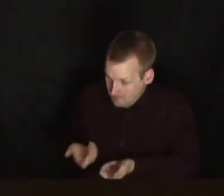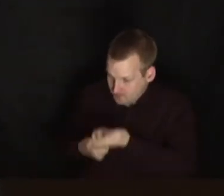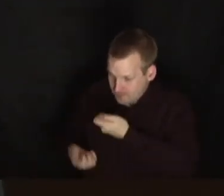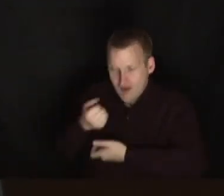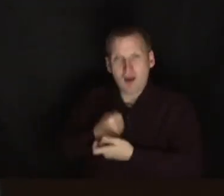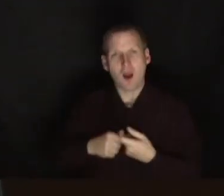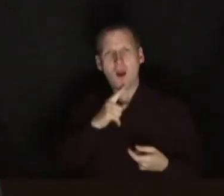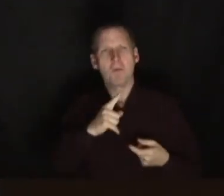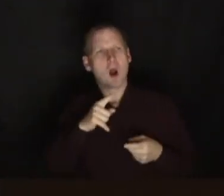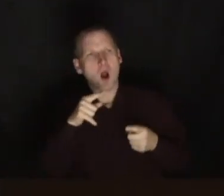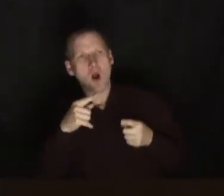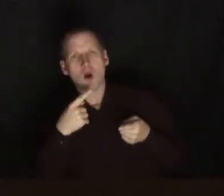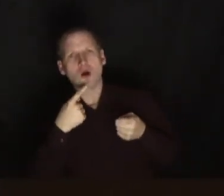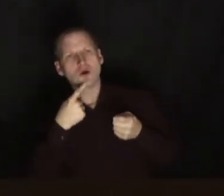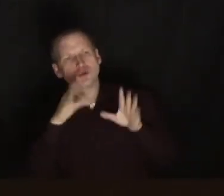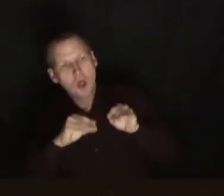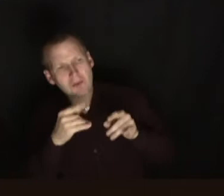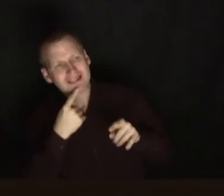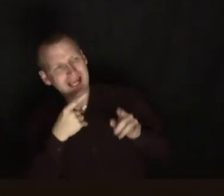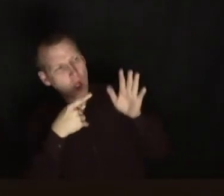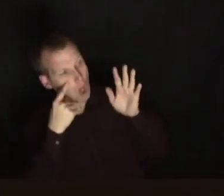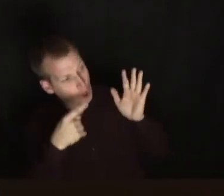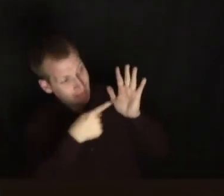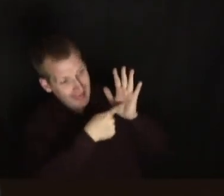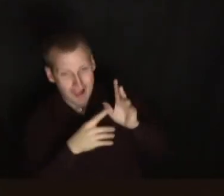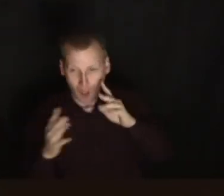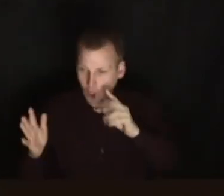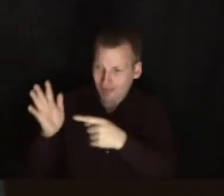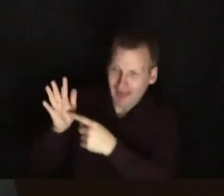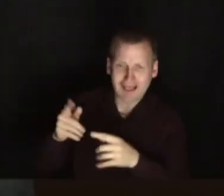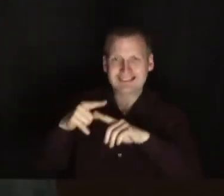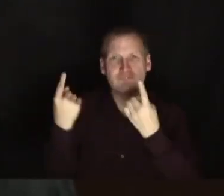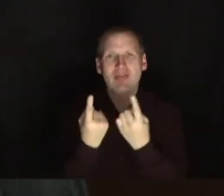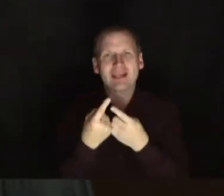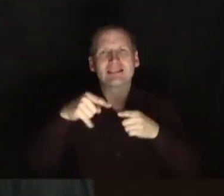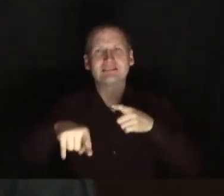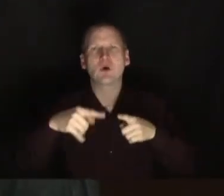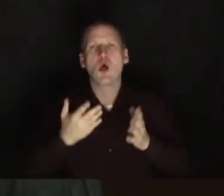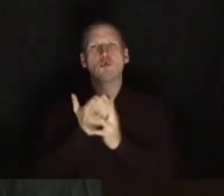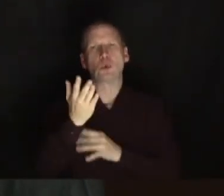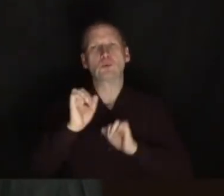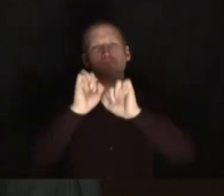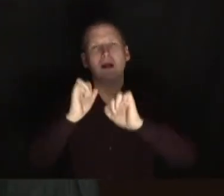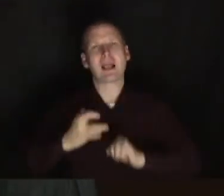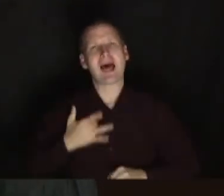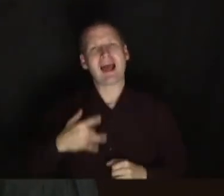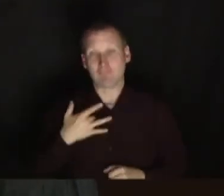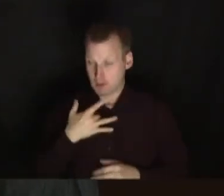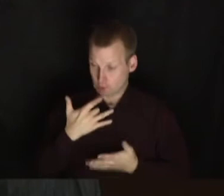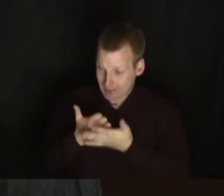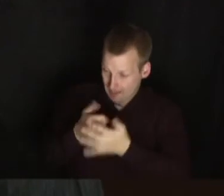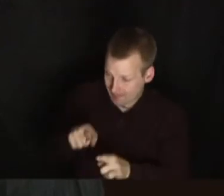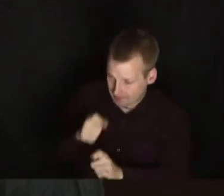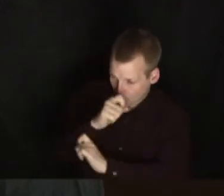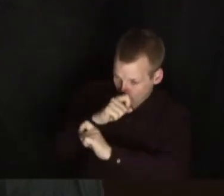out that it would be interesting and useful to look at. And we can do that. All we need to do is take a little bit of time to help them to understand